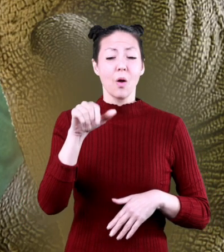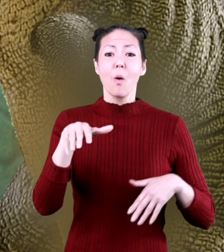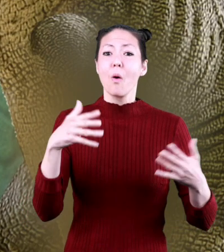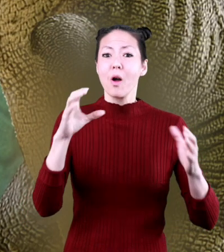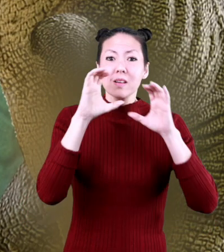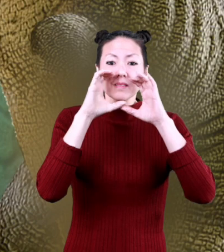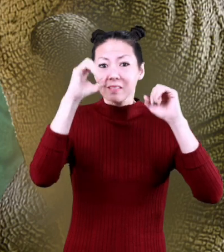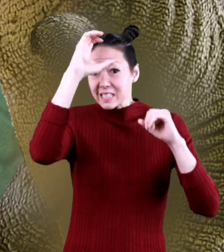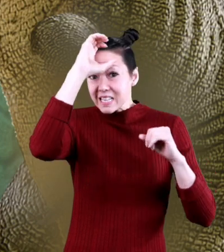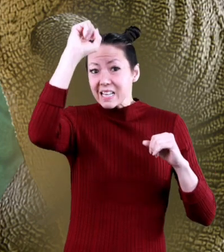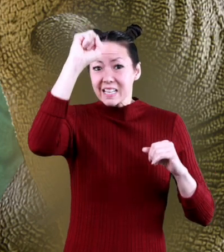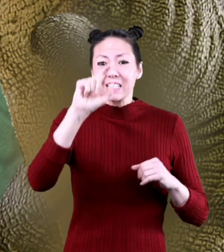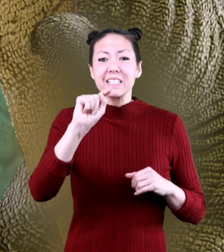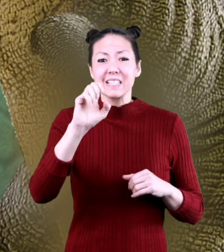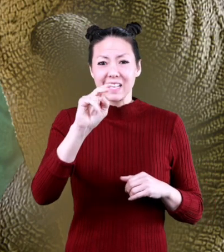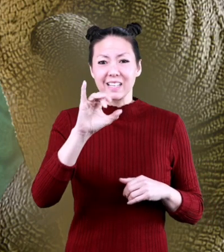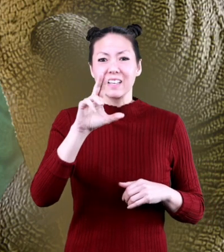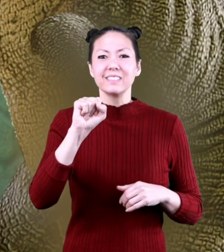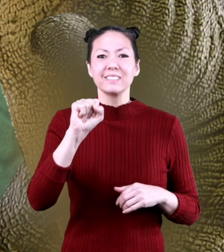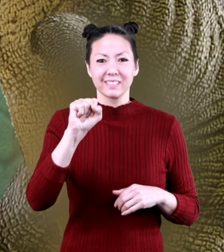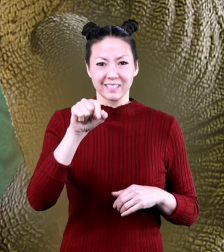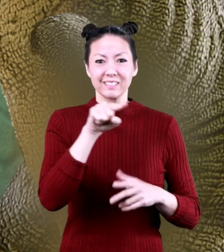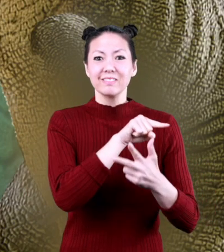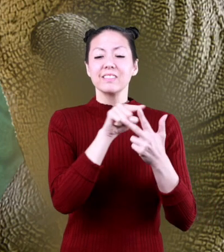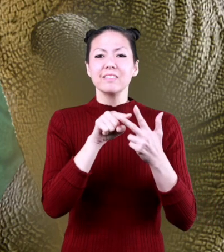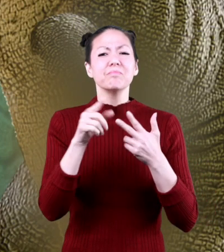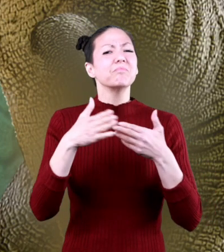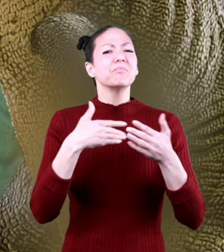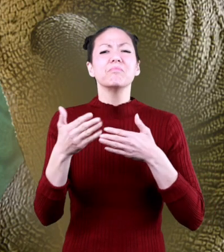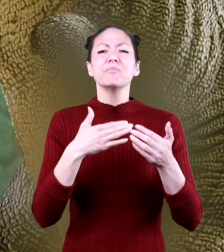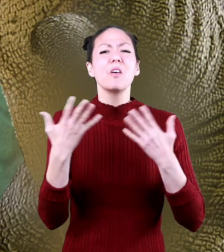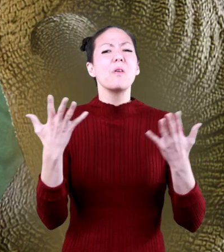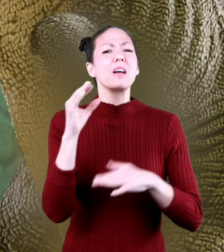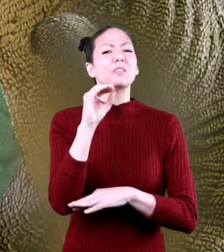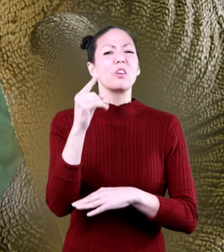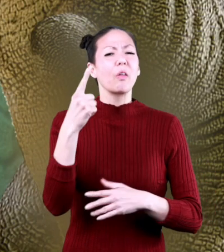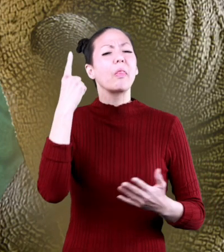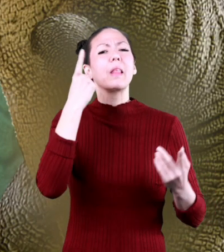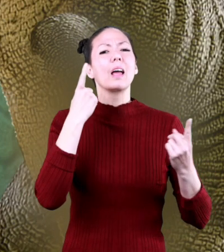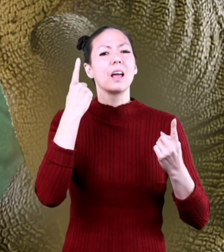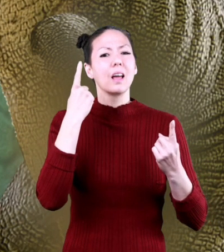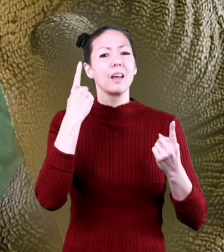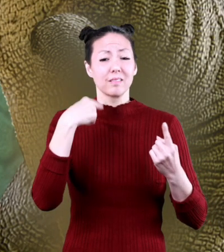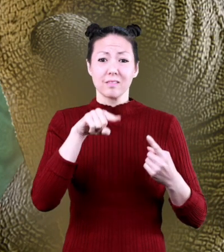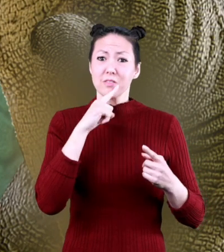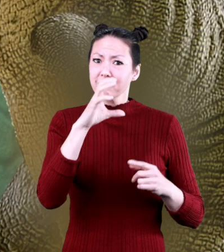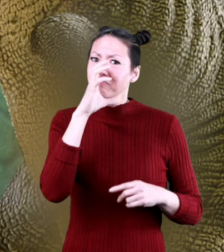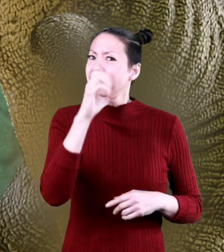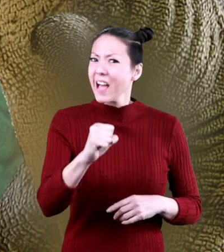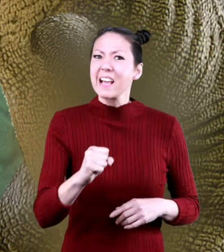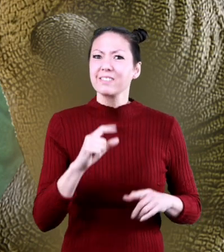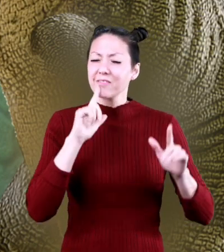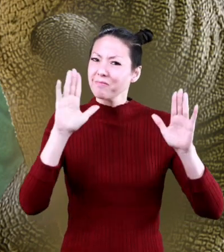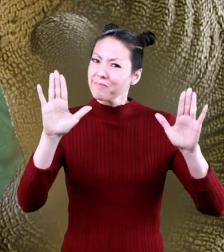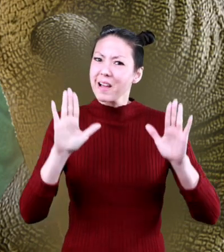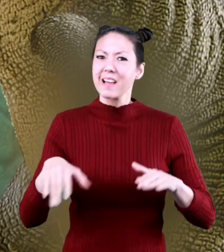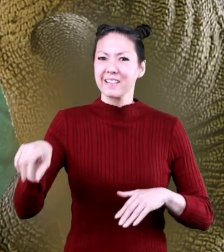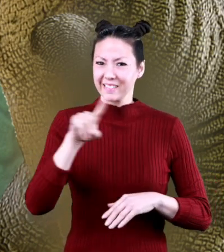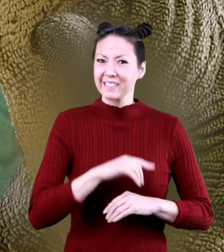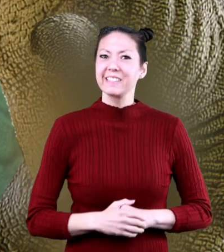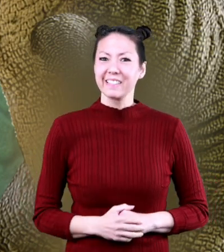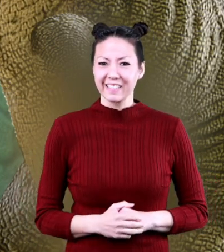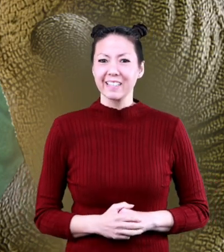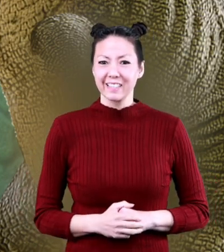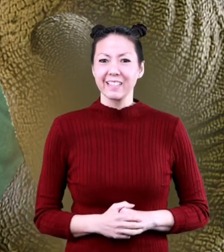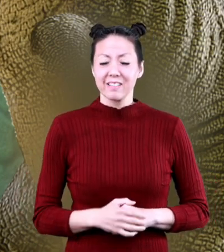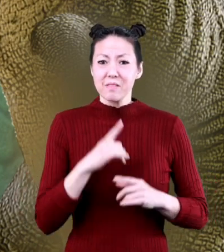brontosaurus or a tenacious triceratops no matter what dinosaur you're thinking of they're all pretty amazing